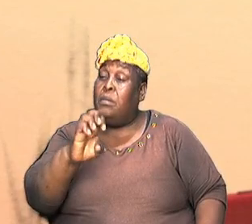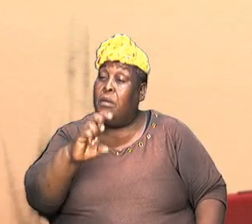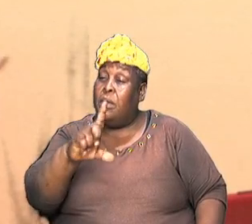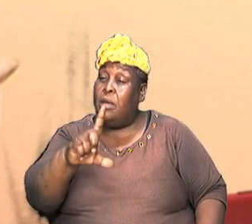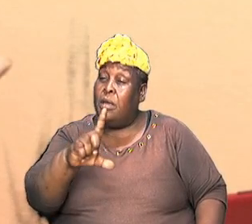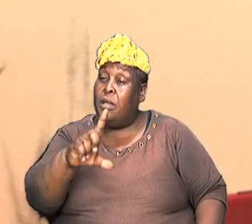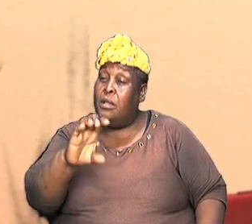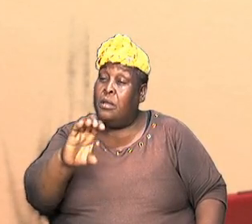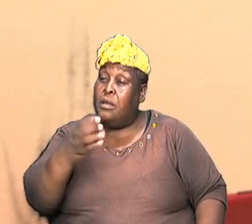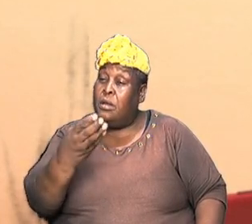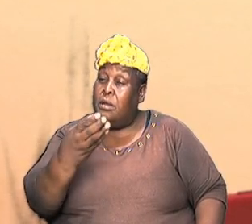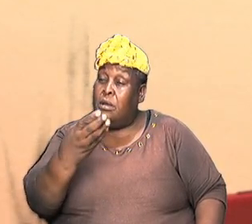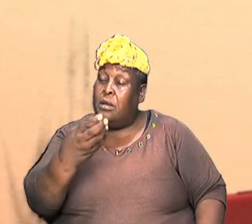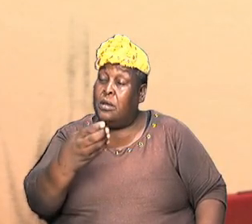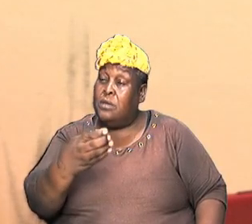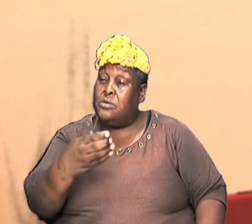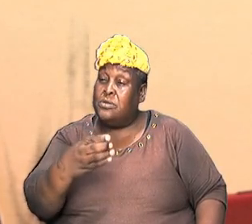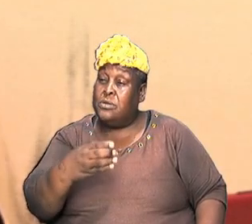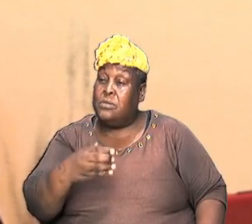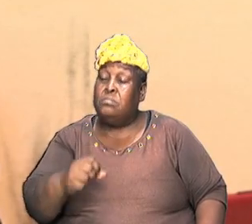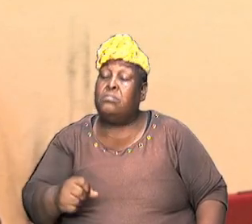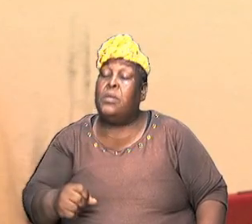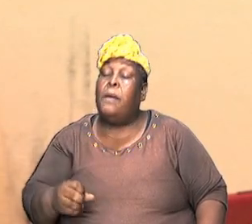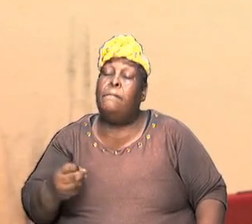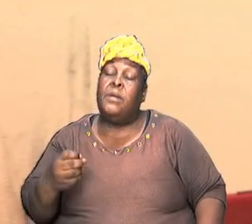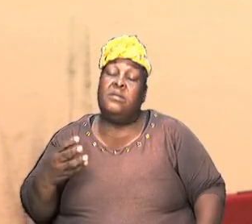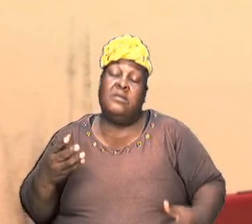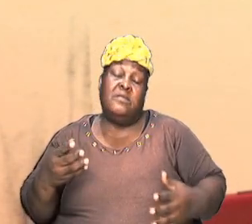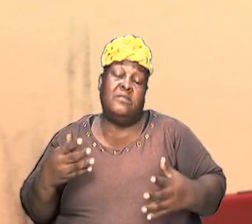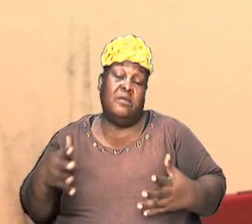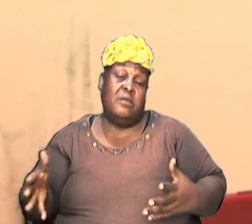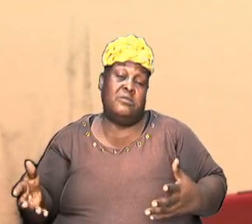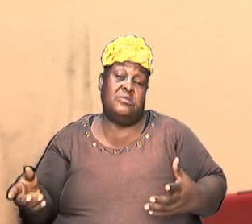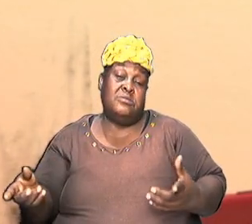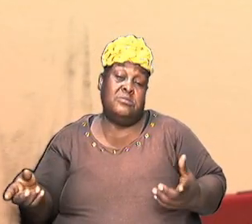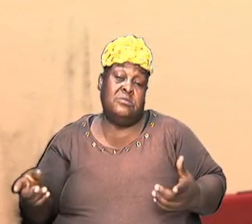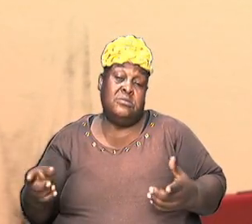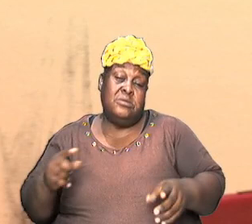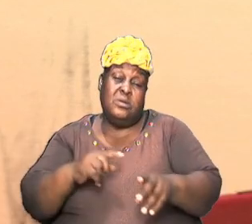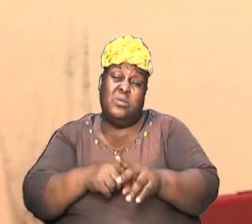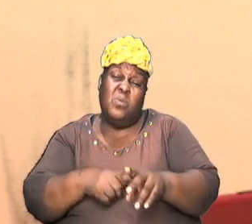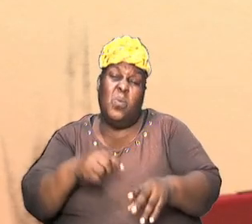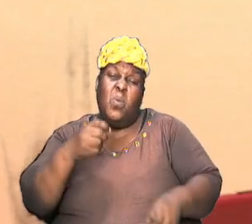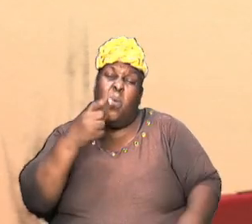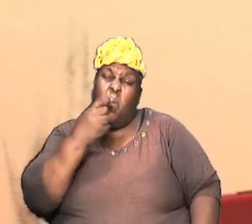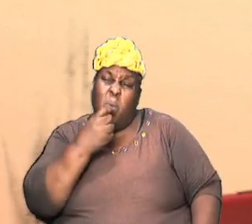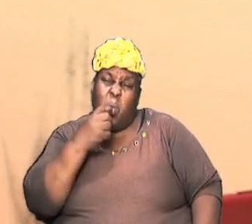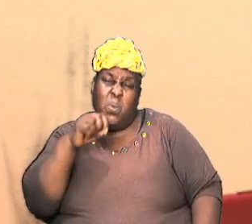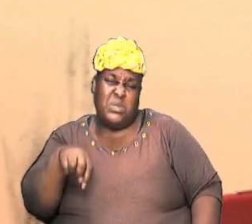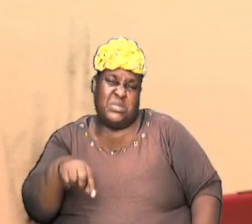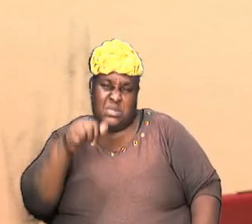so a couple things start to come to our minds now who is this Melchizedek